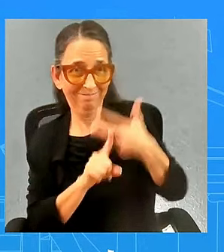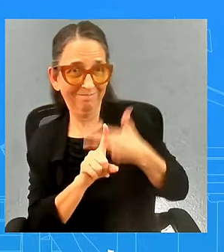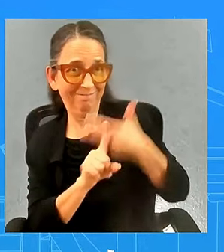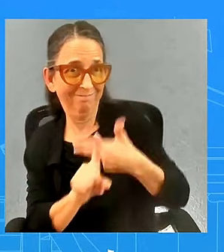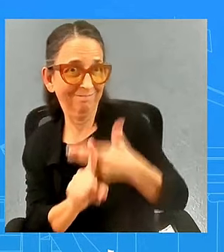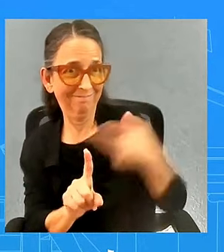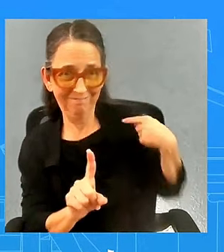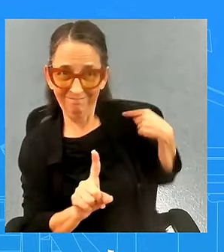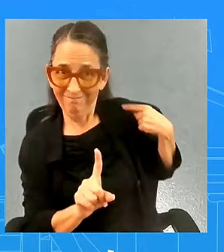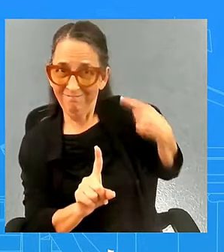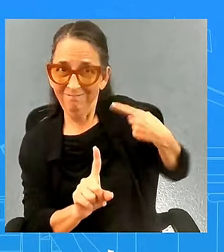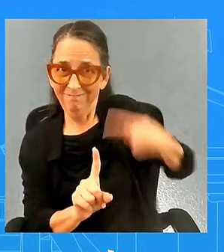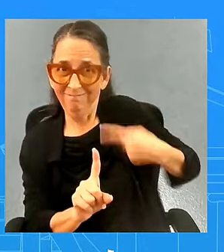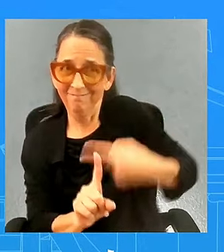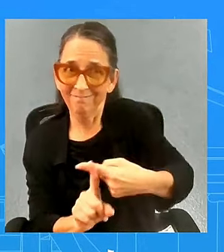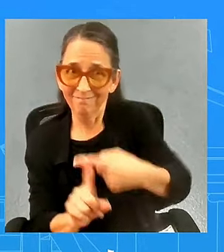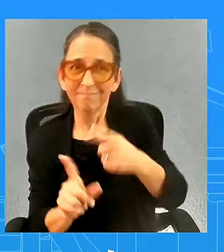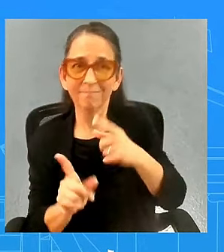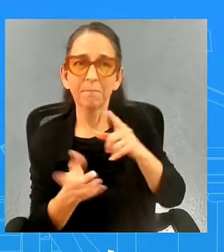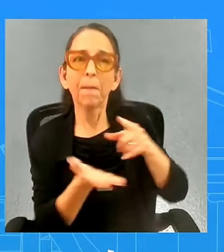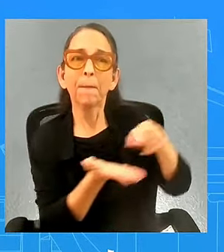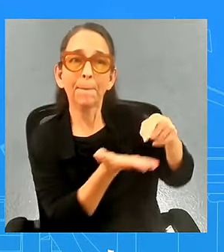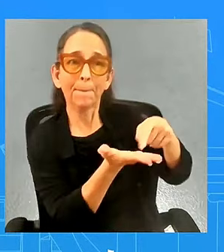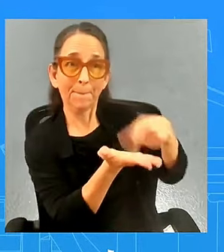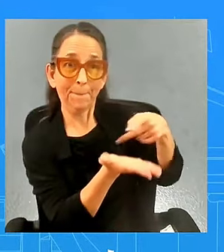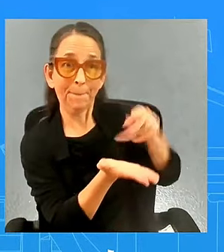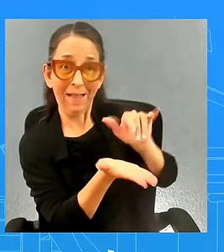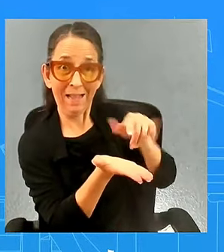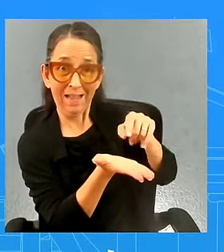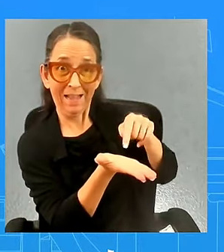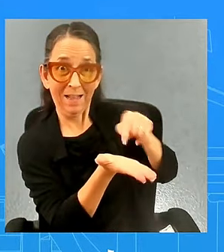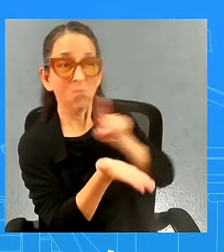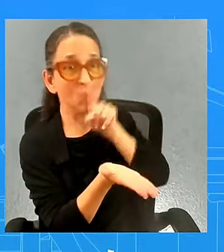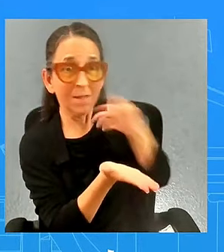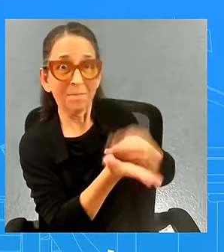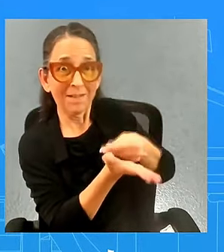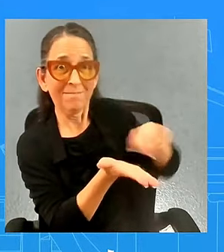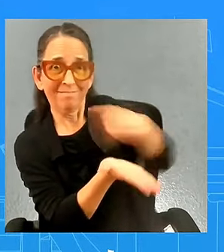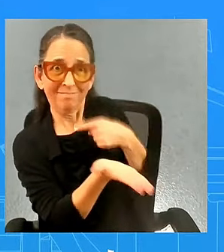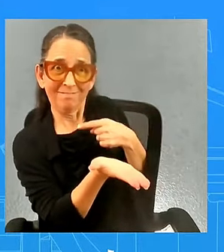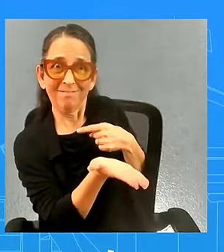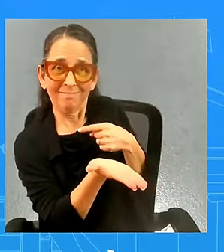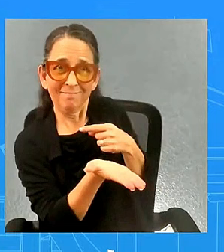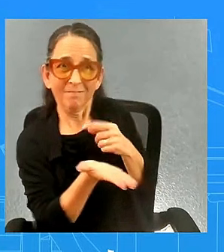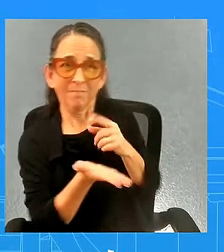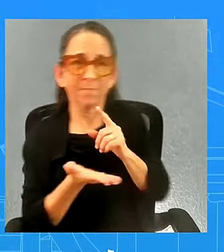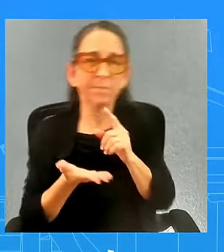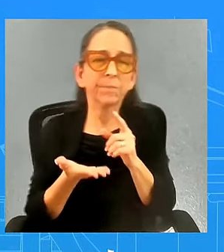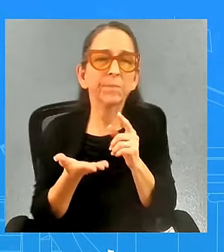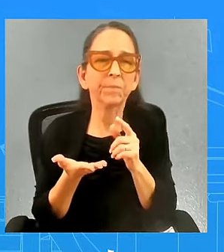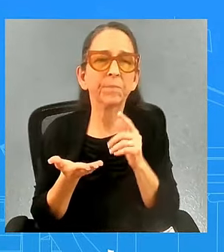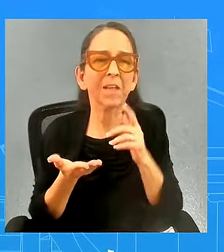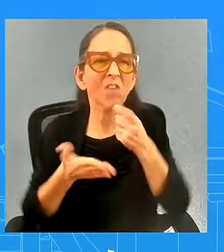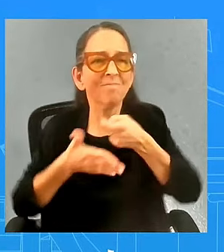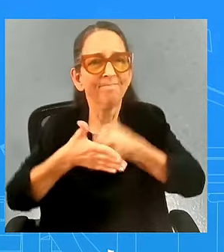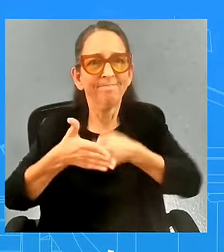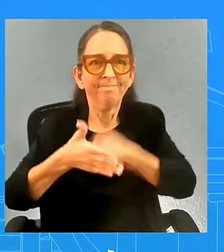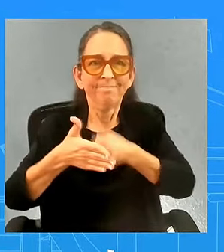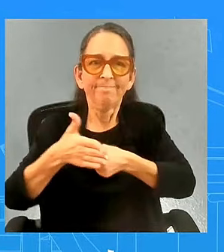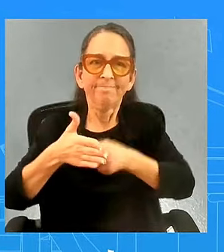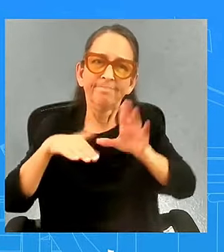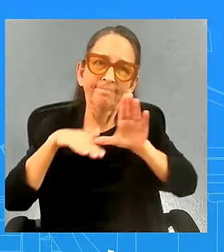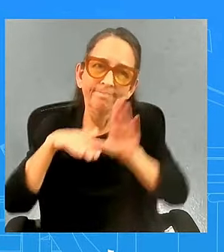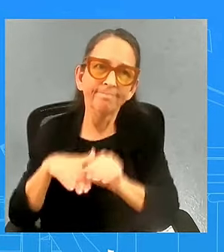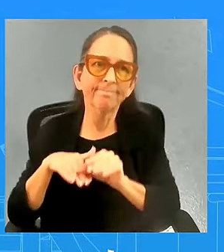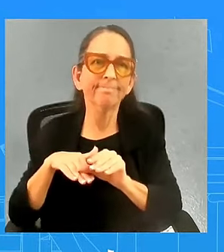has to go up and we have to do all we can to help on the cost cutting agenda now if all of that would